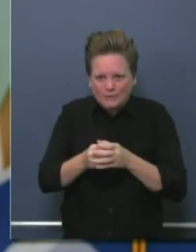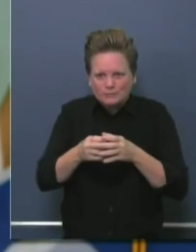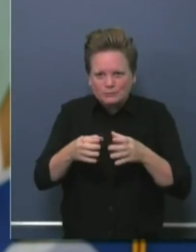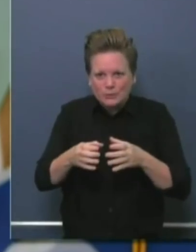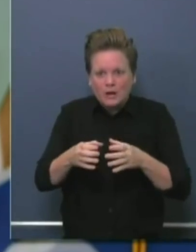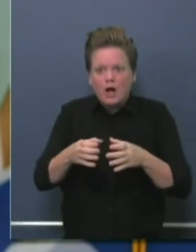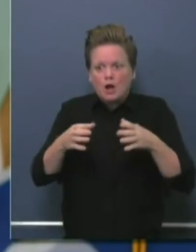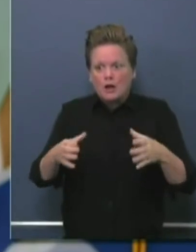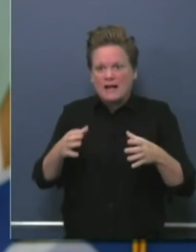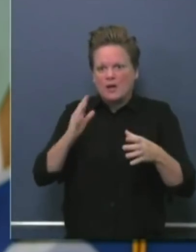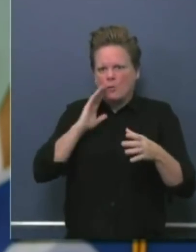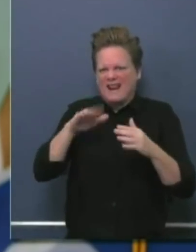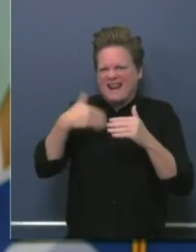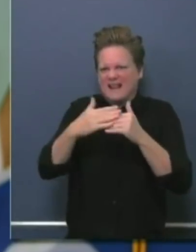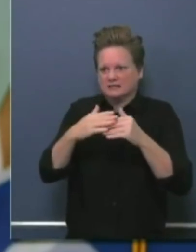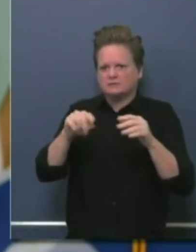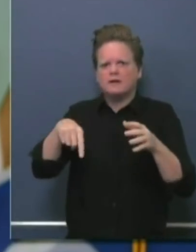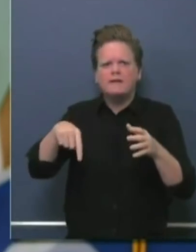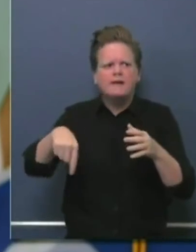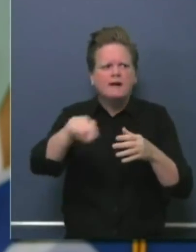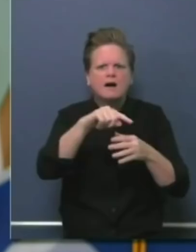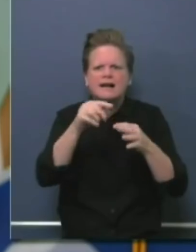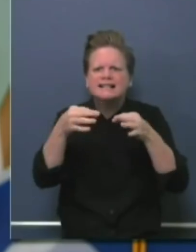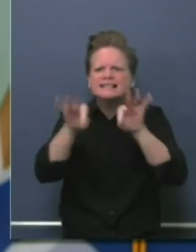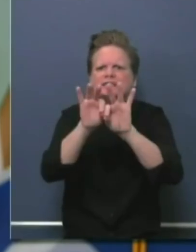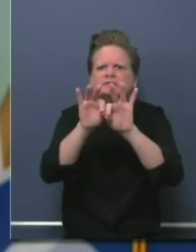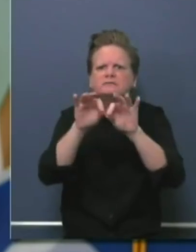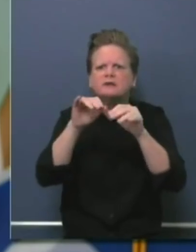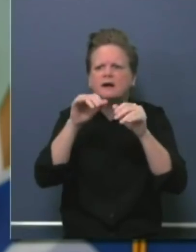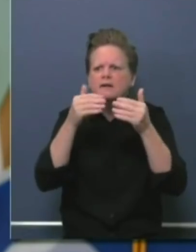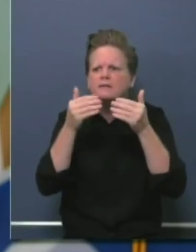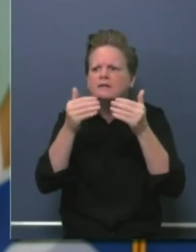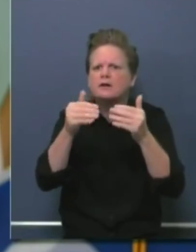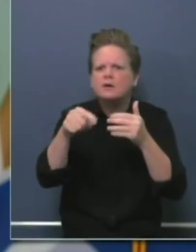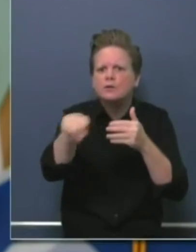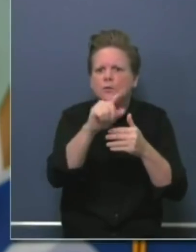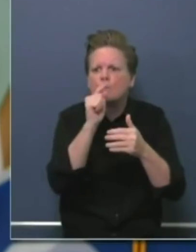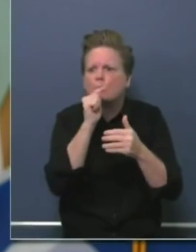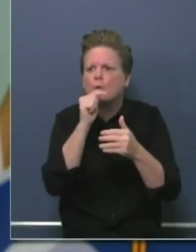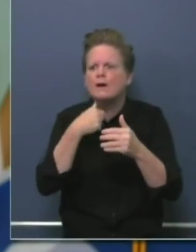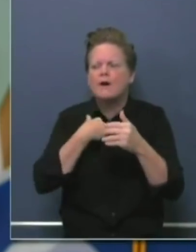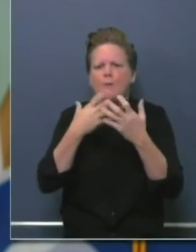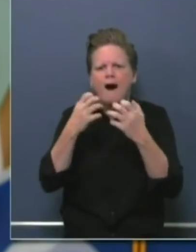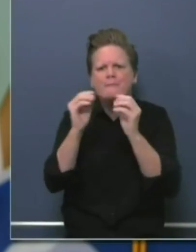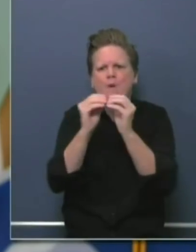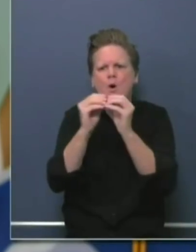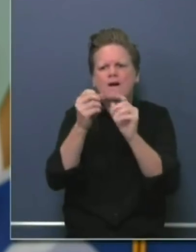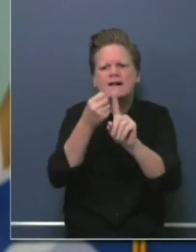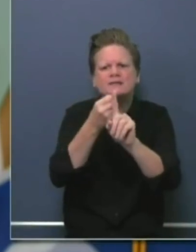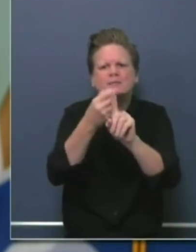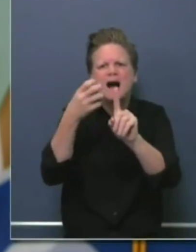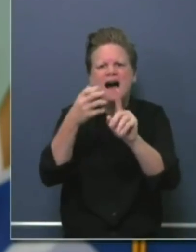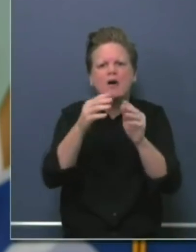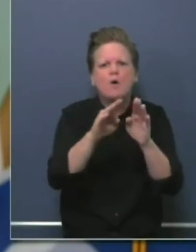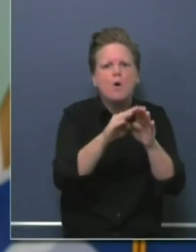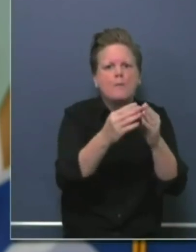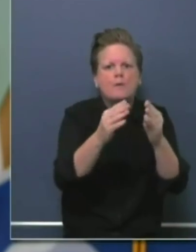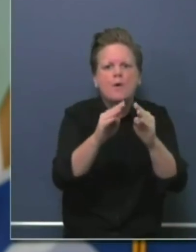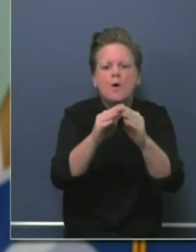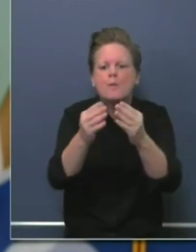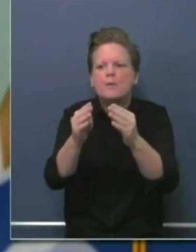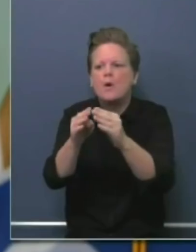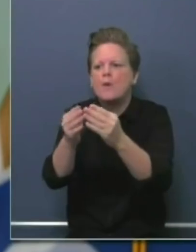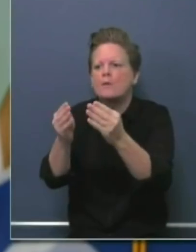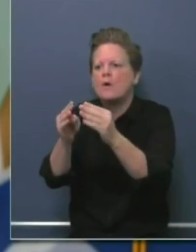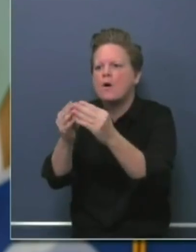capacity to deliver on the services that we want to expand and increase across the state of